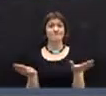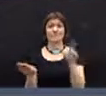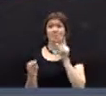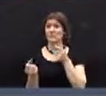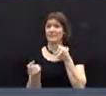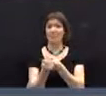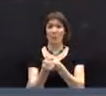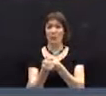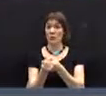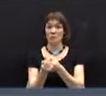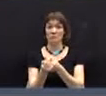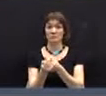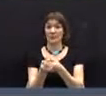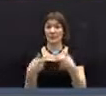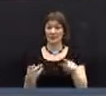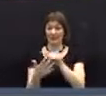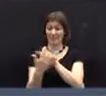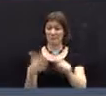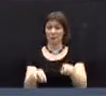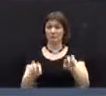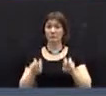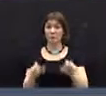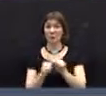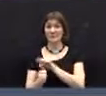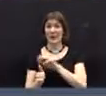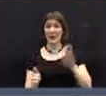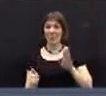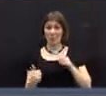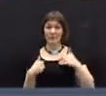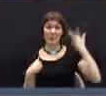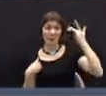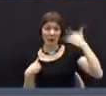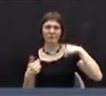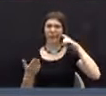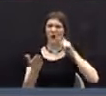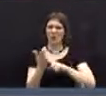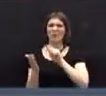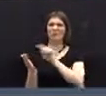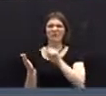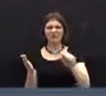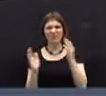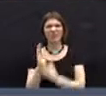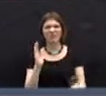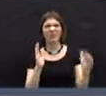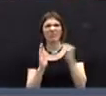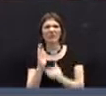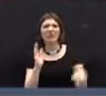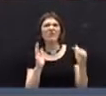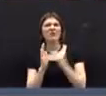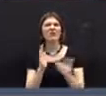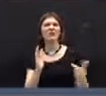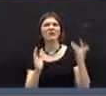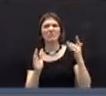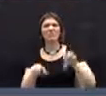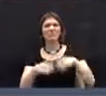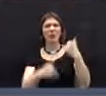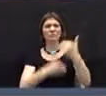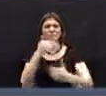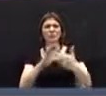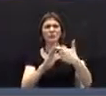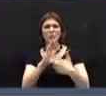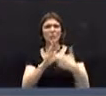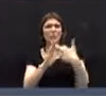this procedure. Recently, I have noticed consistent violations of procedure